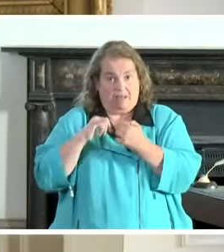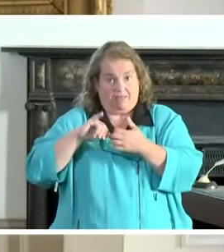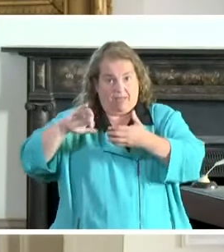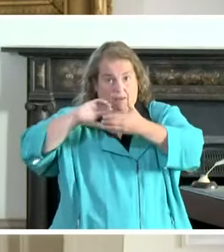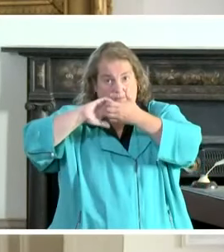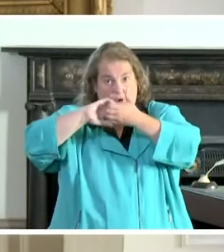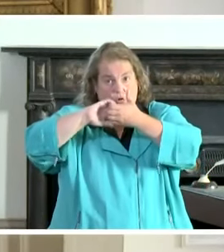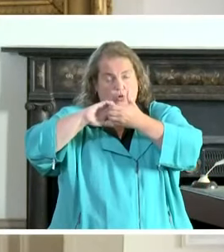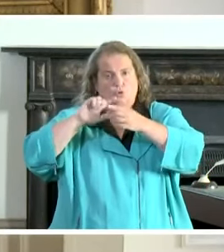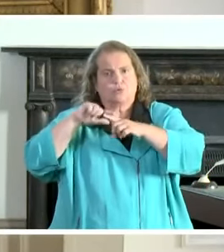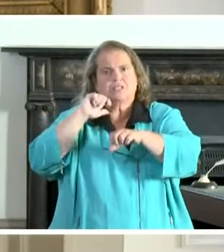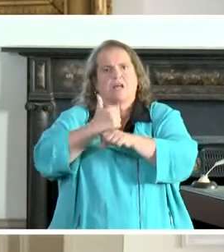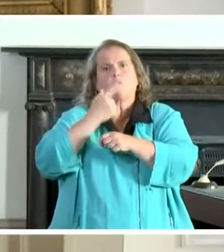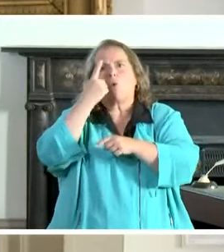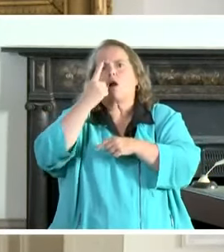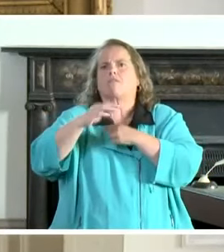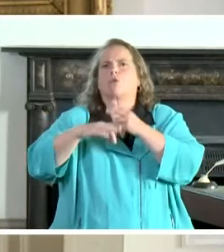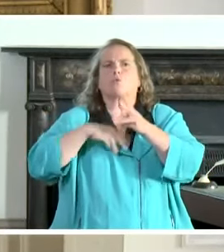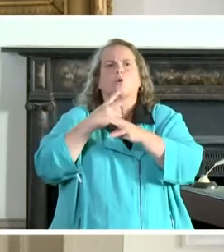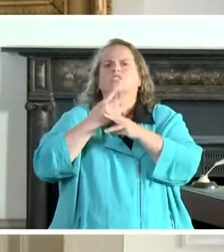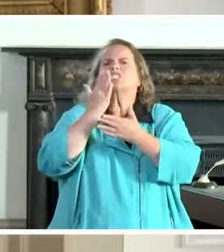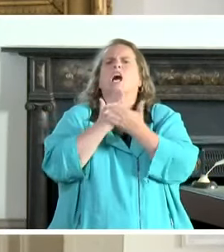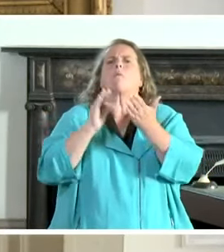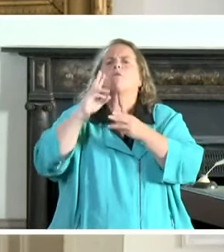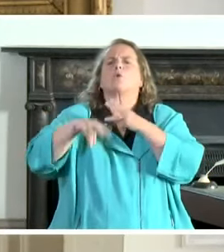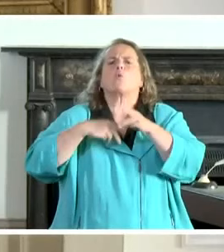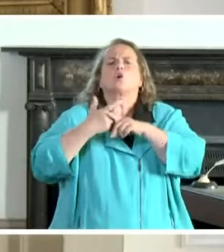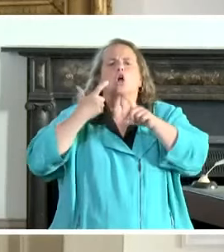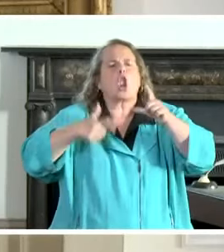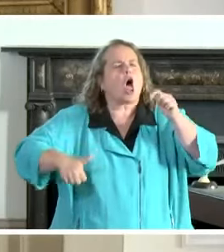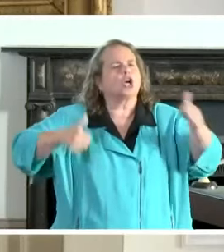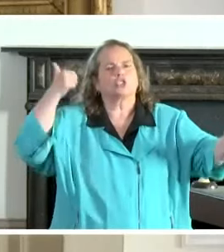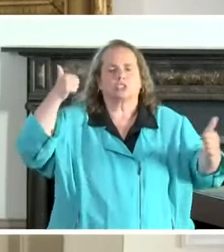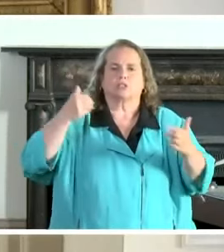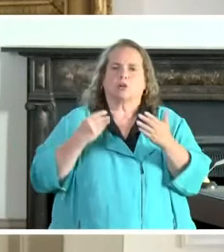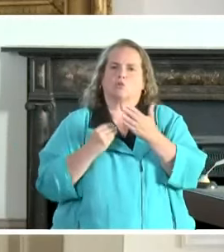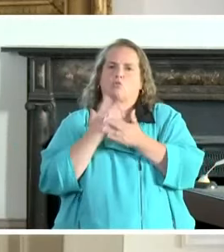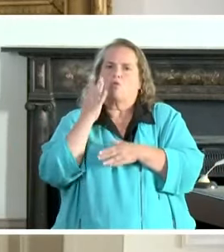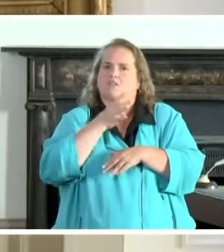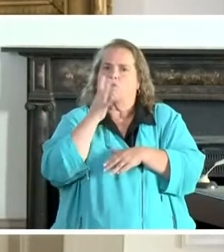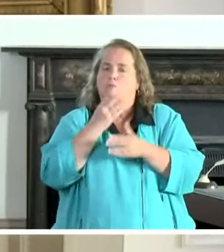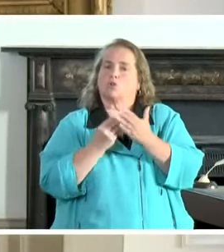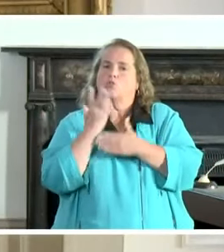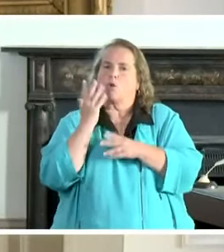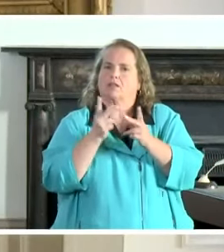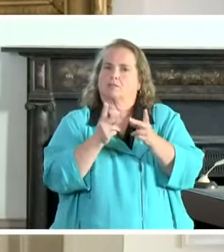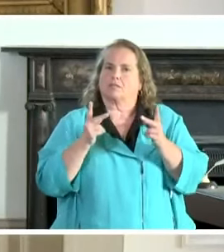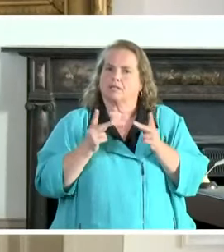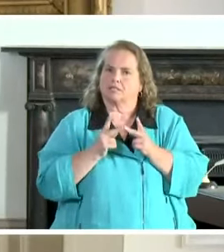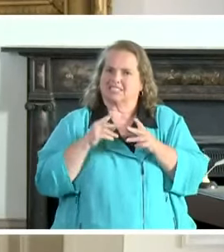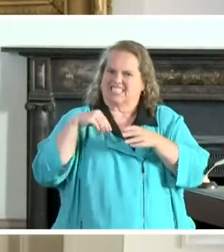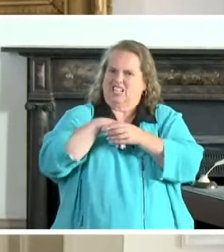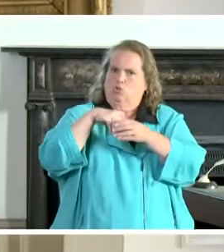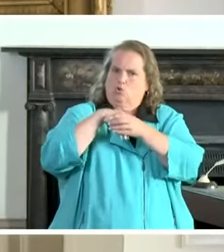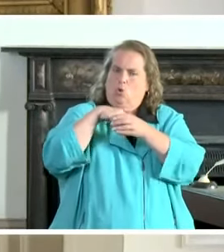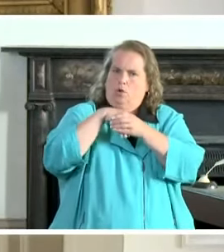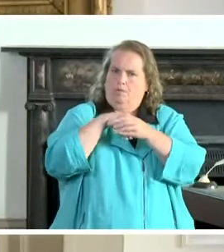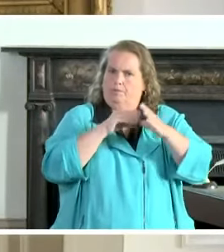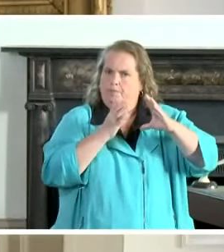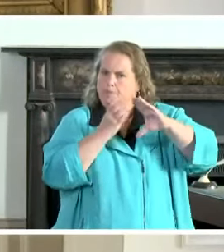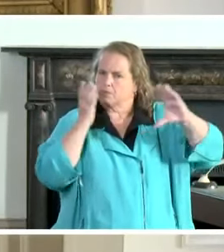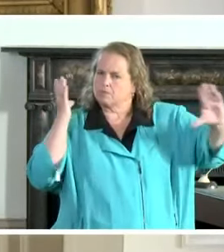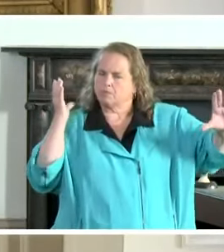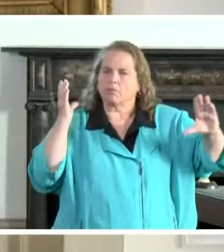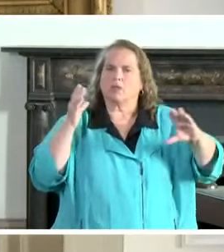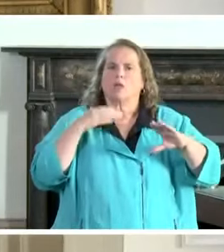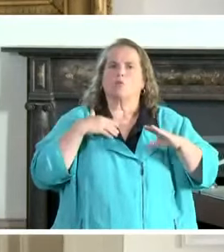set out to build some of the world's largest indoor grow facilities. And before COVID had started, we had already made a commitment to be an